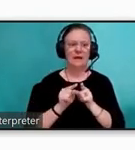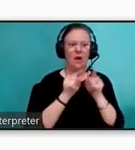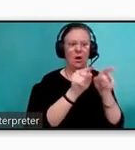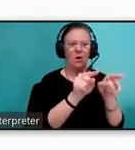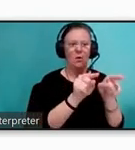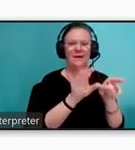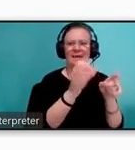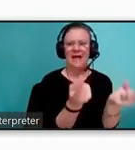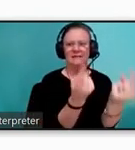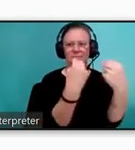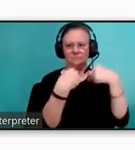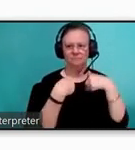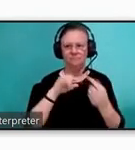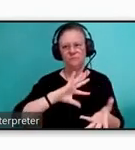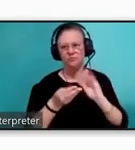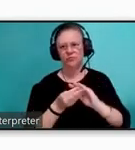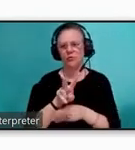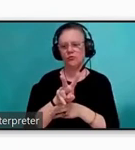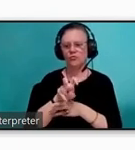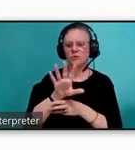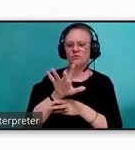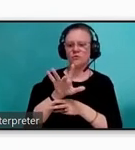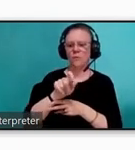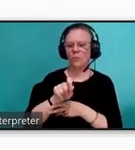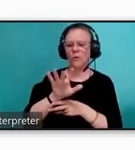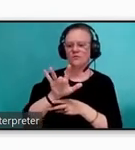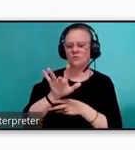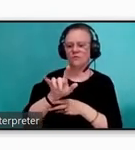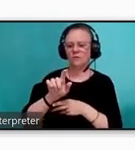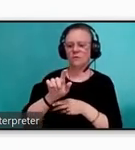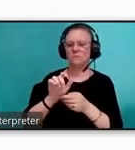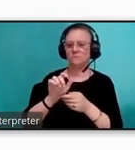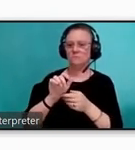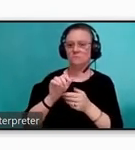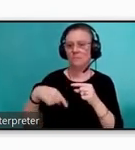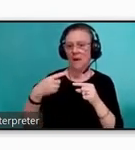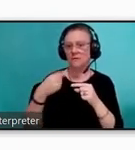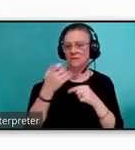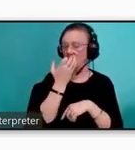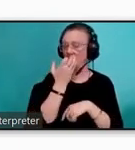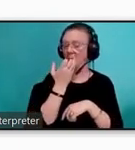9 inbound trips totaling 225.25 total revenue vehicle miles.